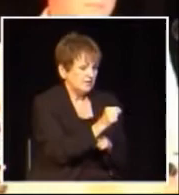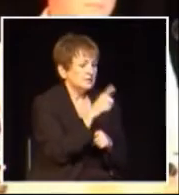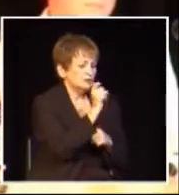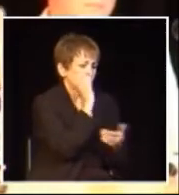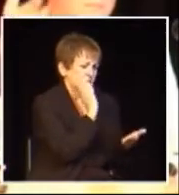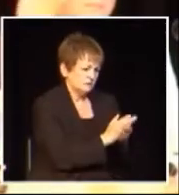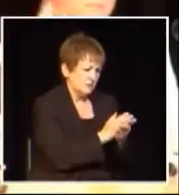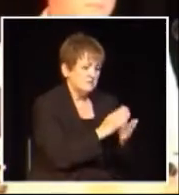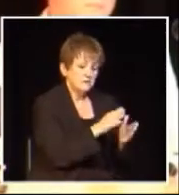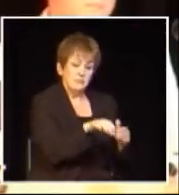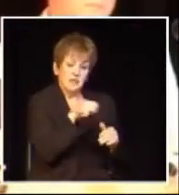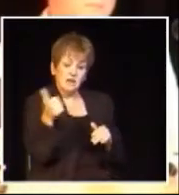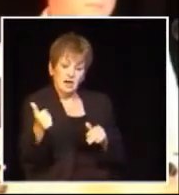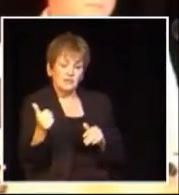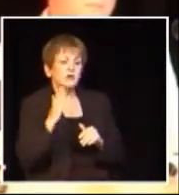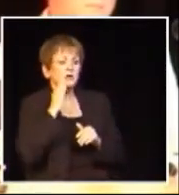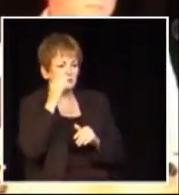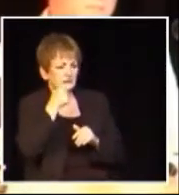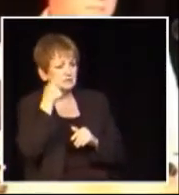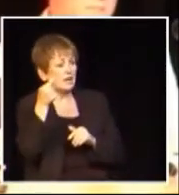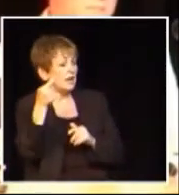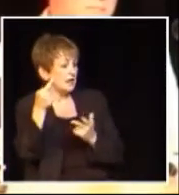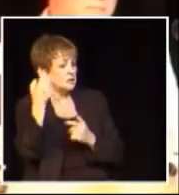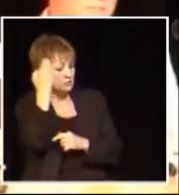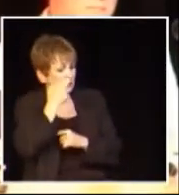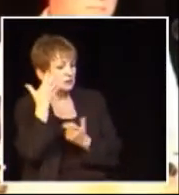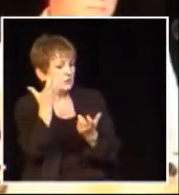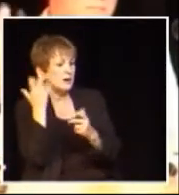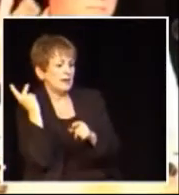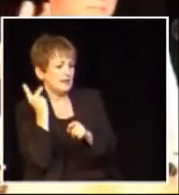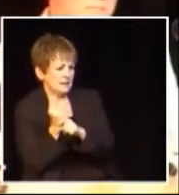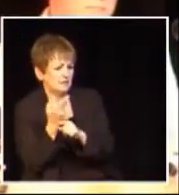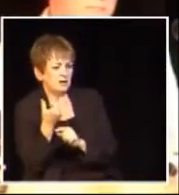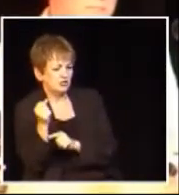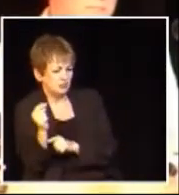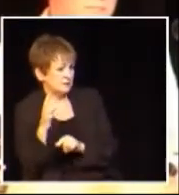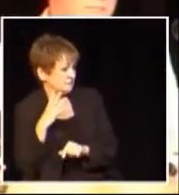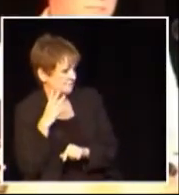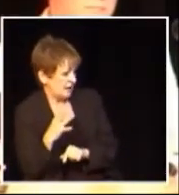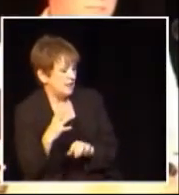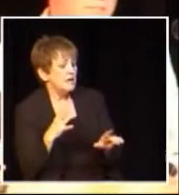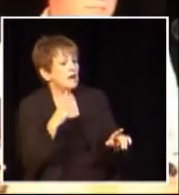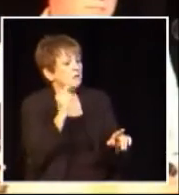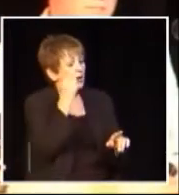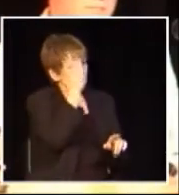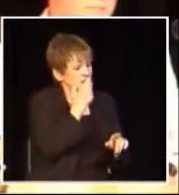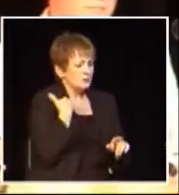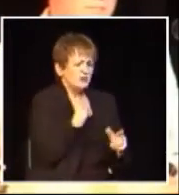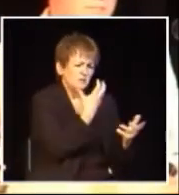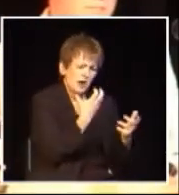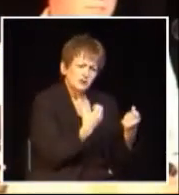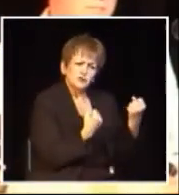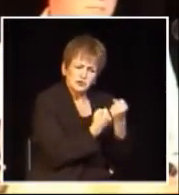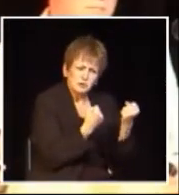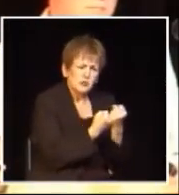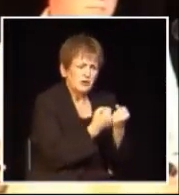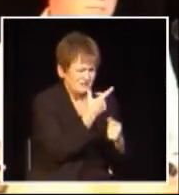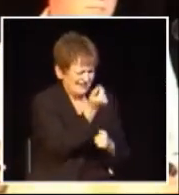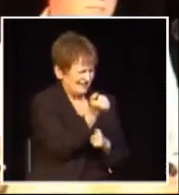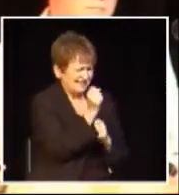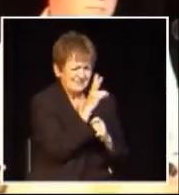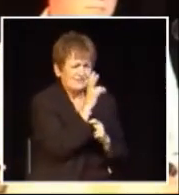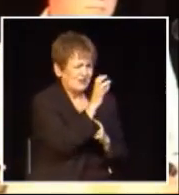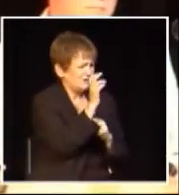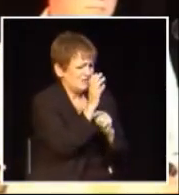representing the 700,000 plus people that signed and a whole lot more that didn't get the sign but wanted to